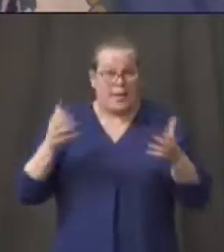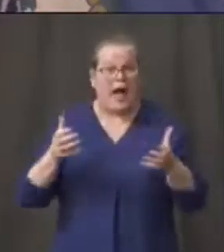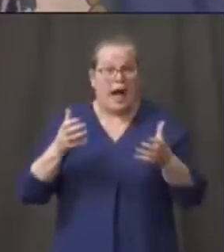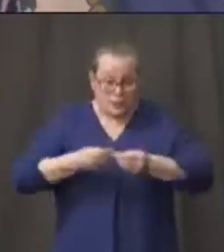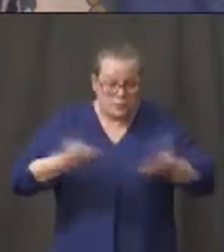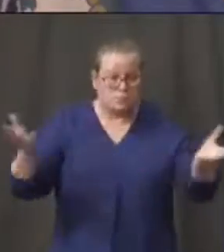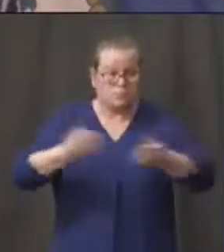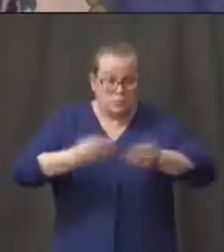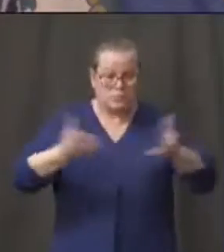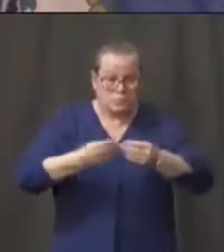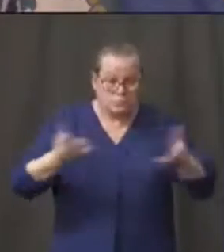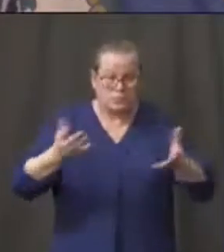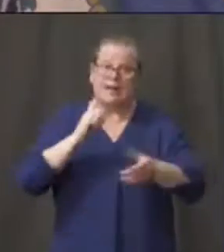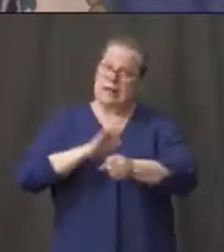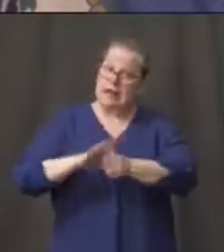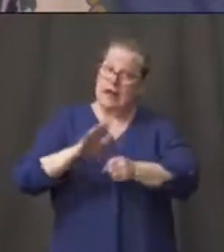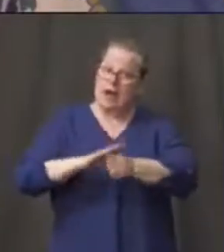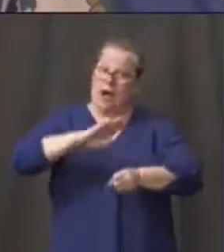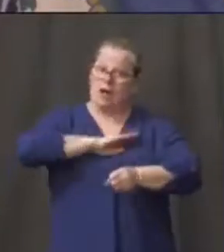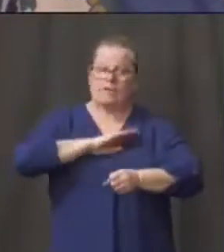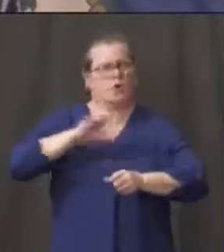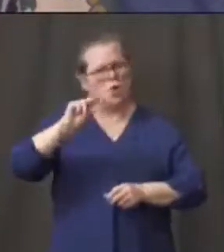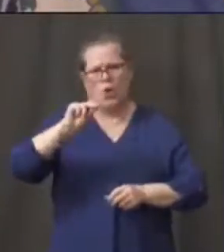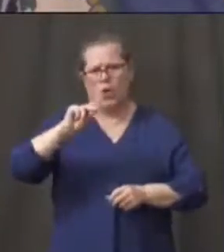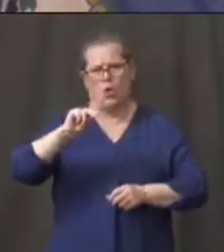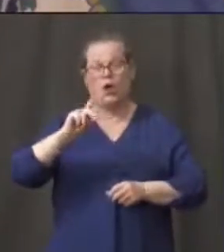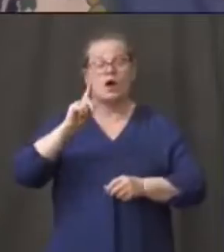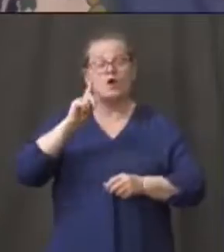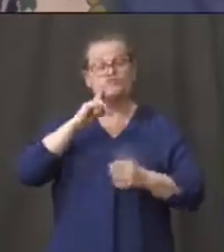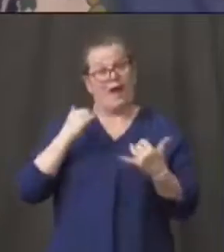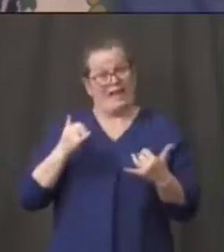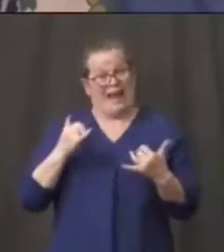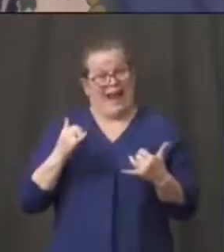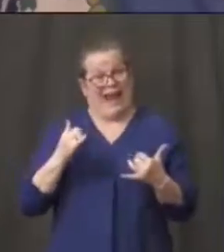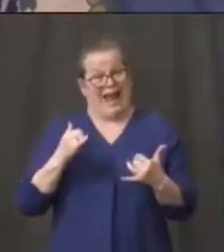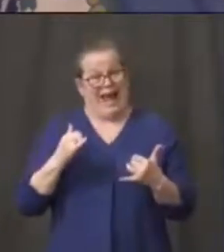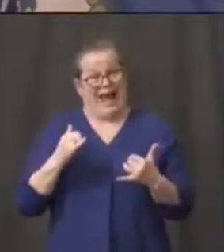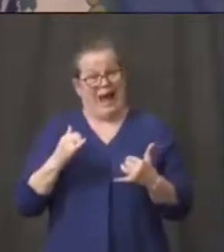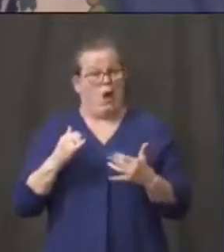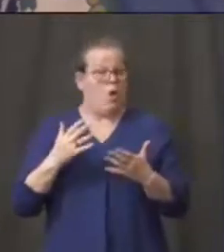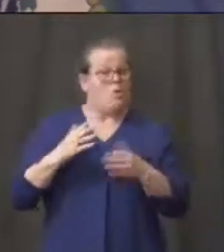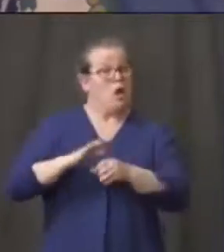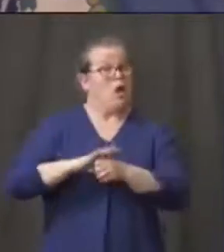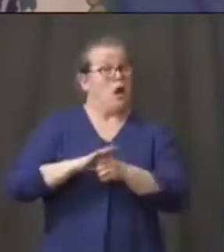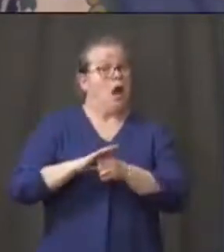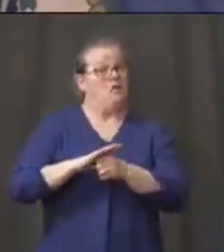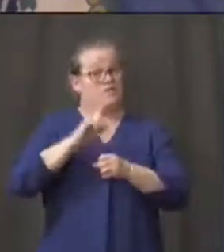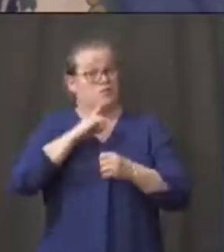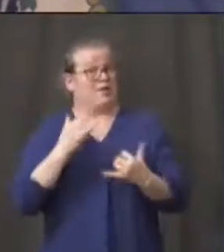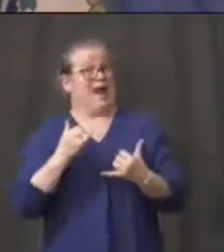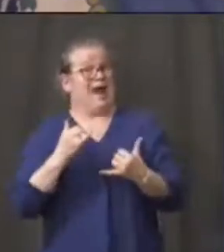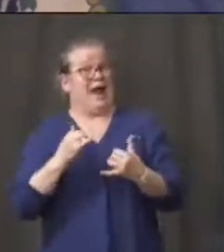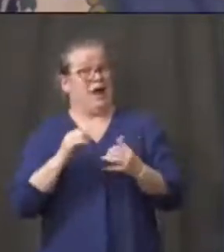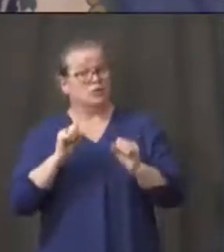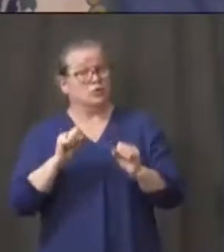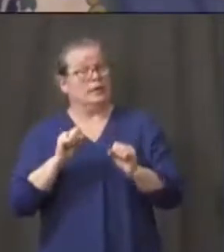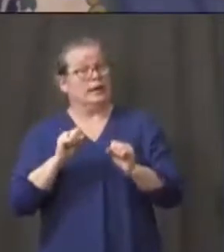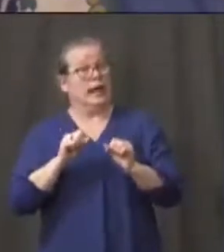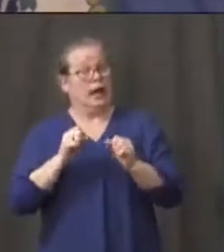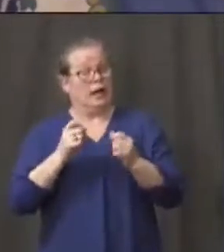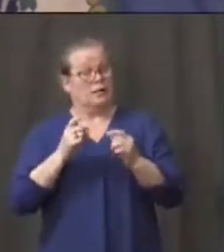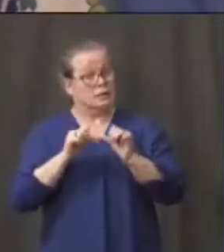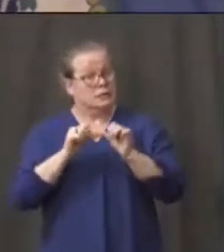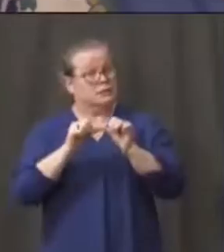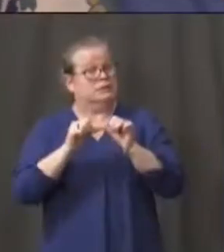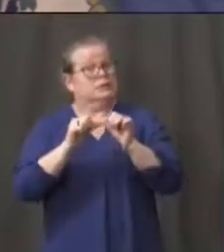Is it enough right now that I think we can power through for another, you know, period of time, say, week or so? I think absolutely is the